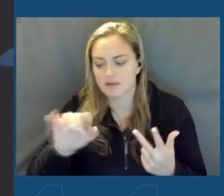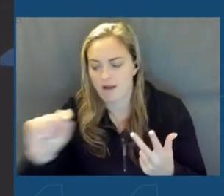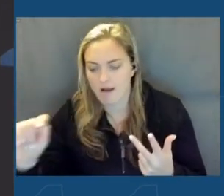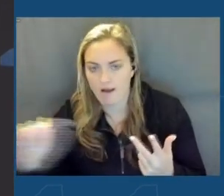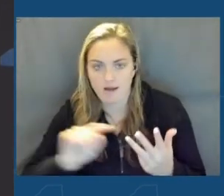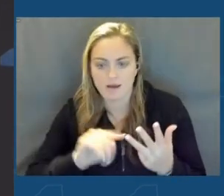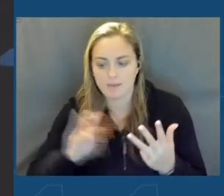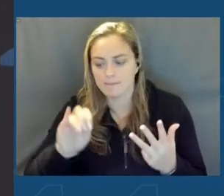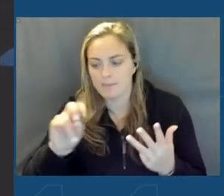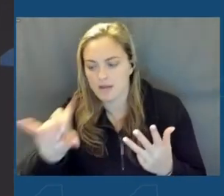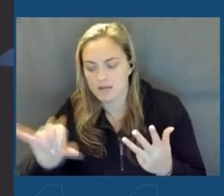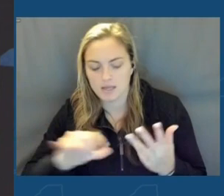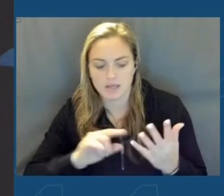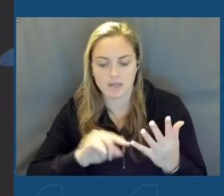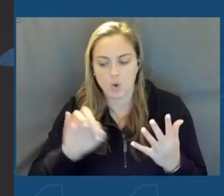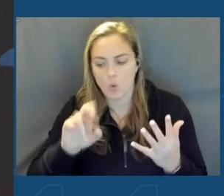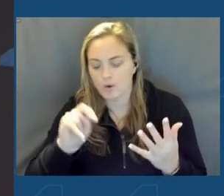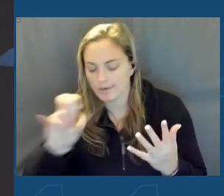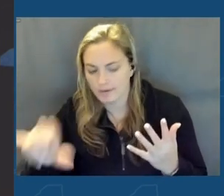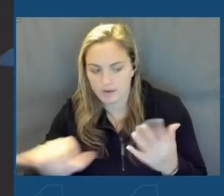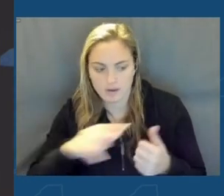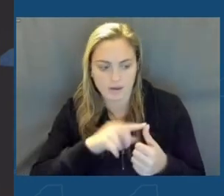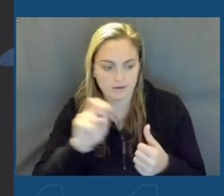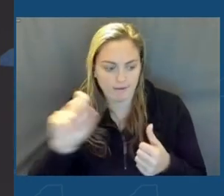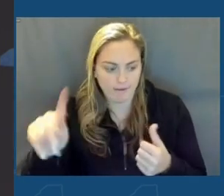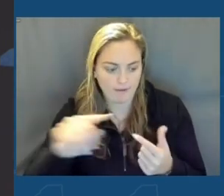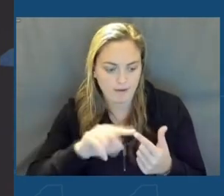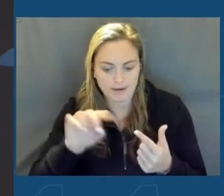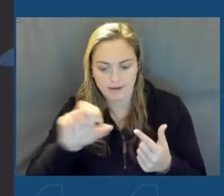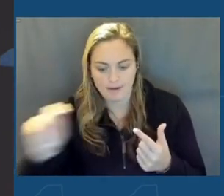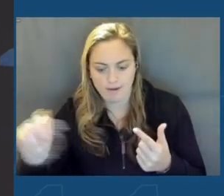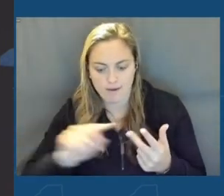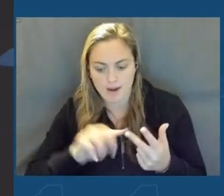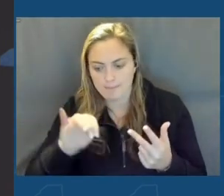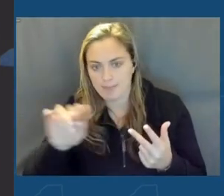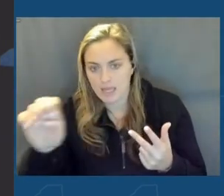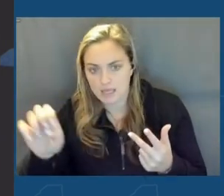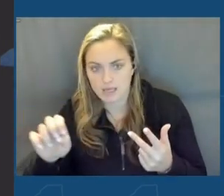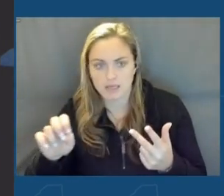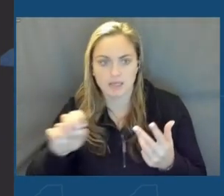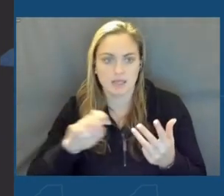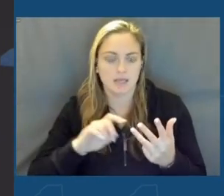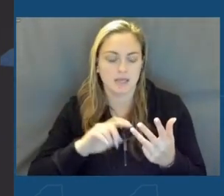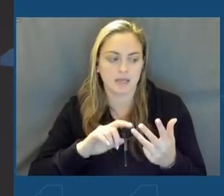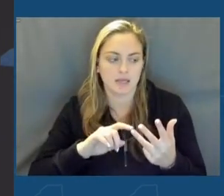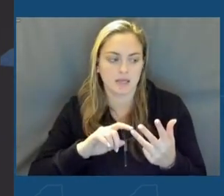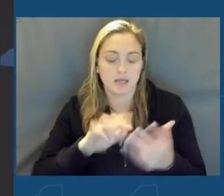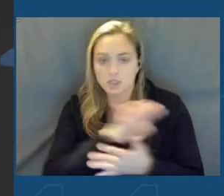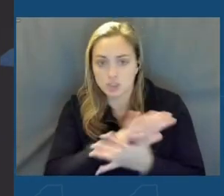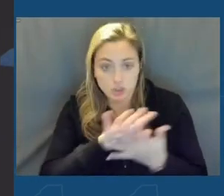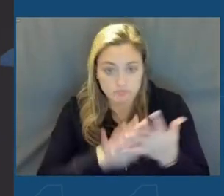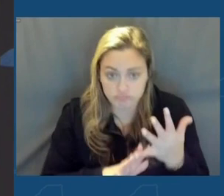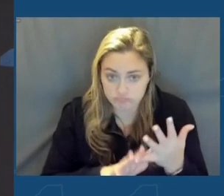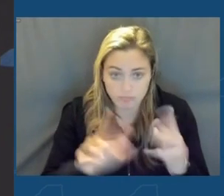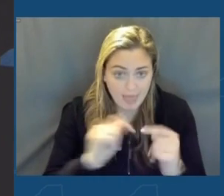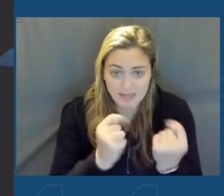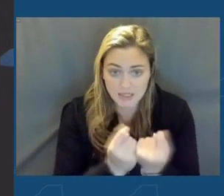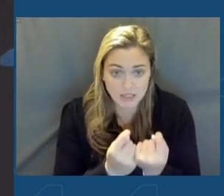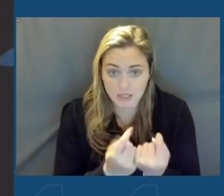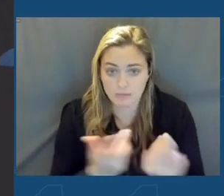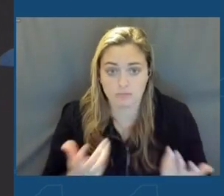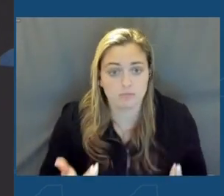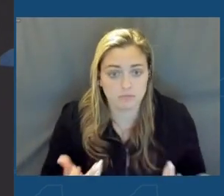Buddy, Courtney, Nick, Dan, Mike, your team was